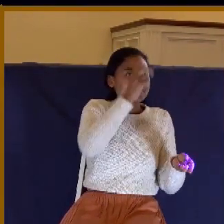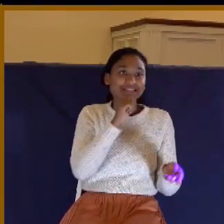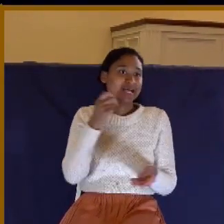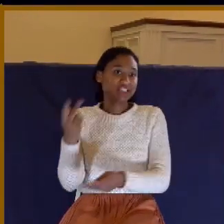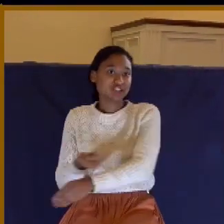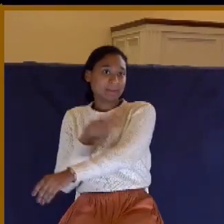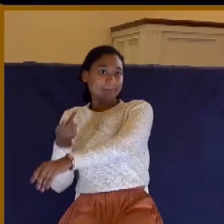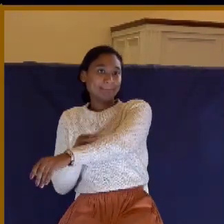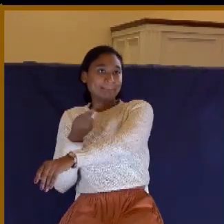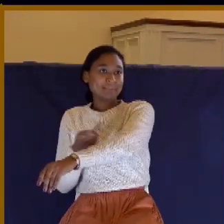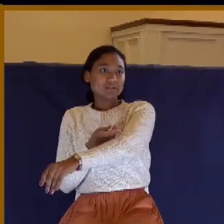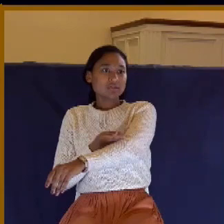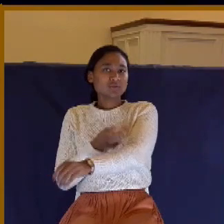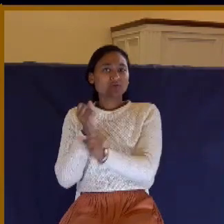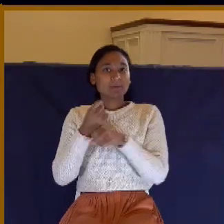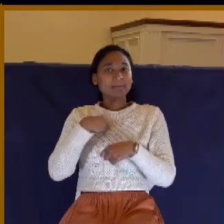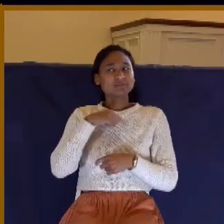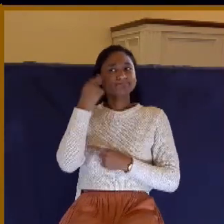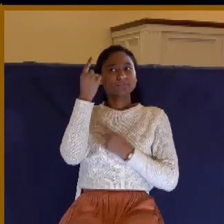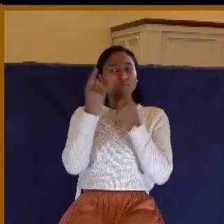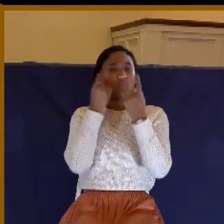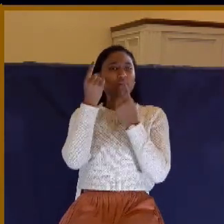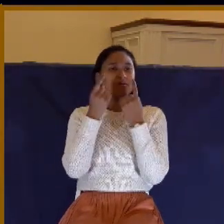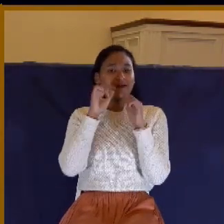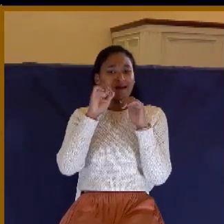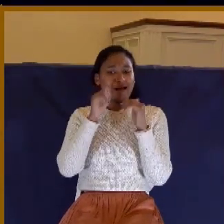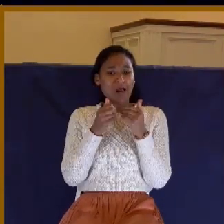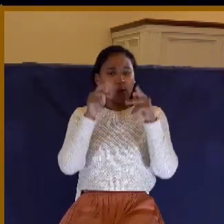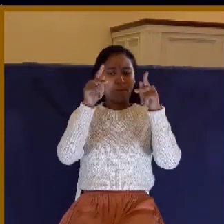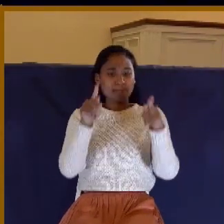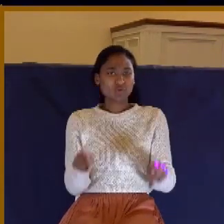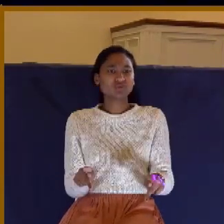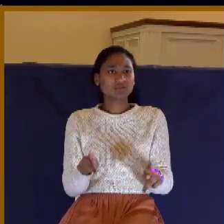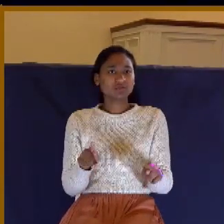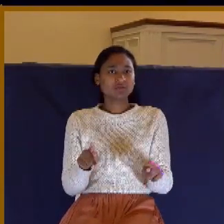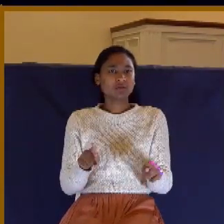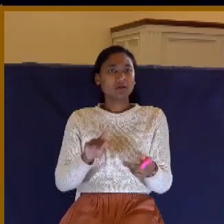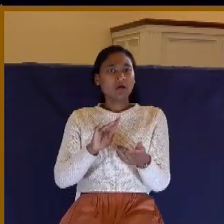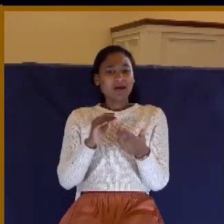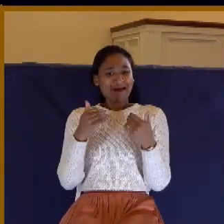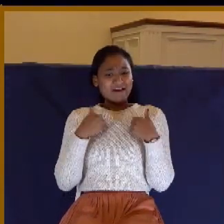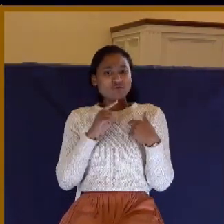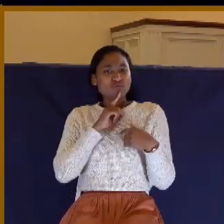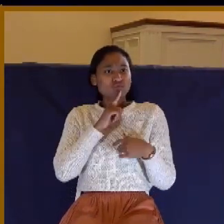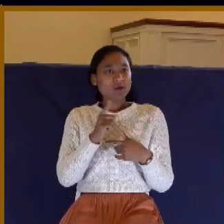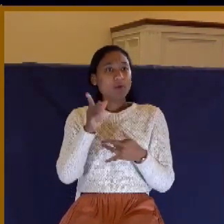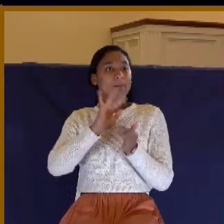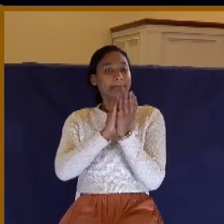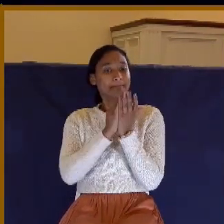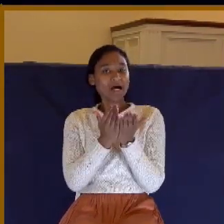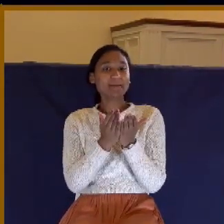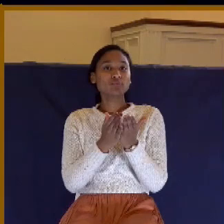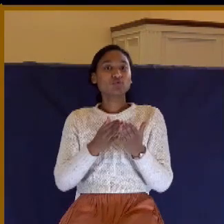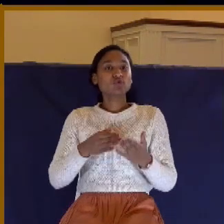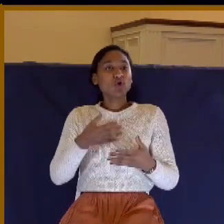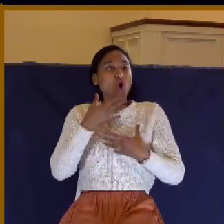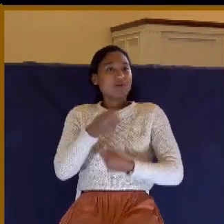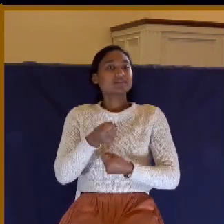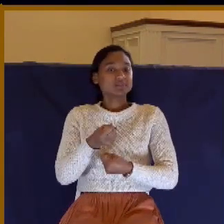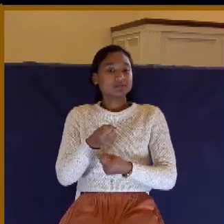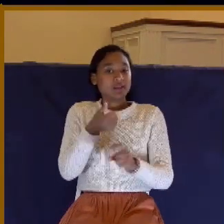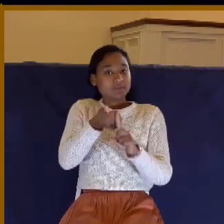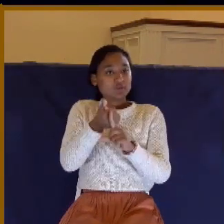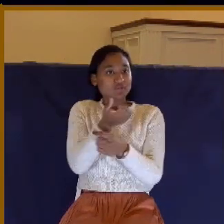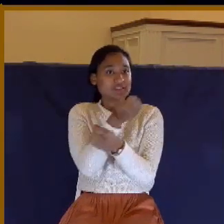And all of this begs the question, how may a person have a genuine biblical assurance of their salvation?